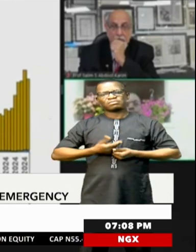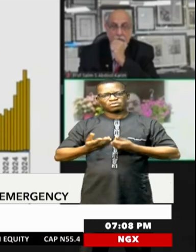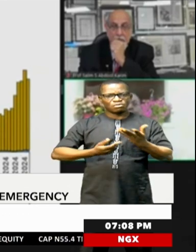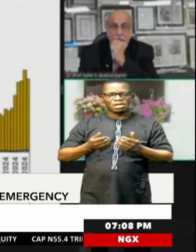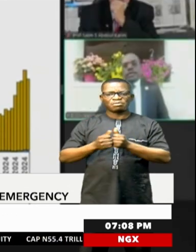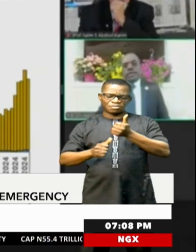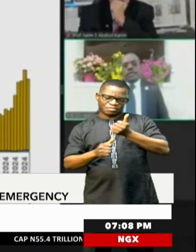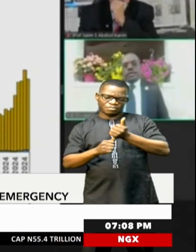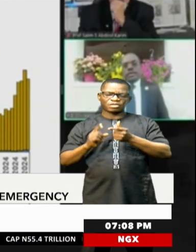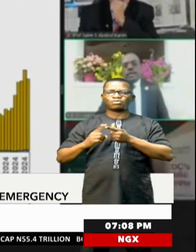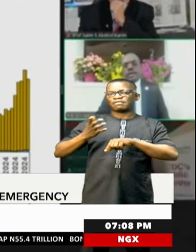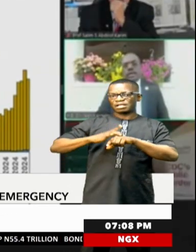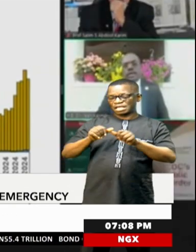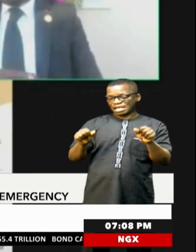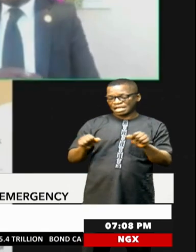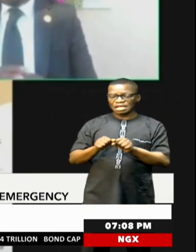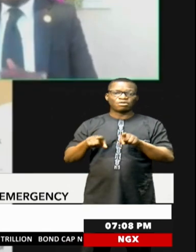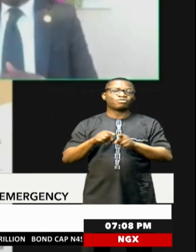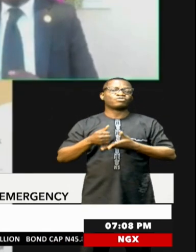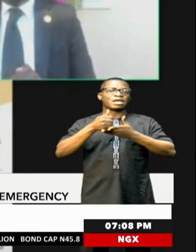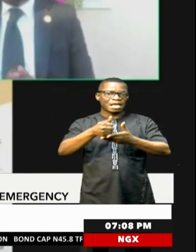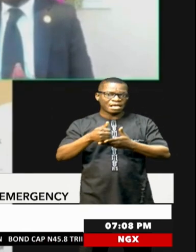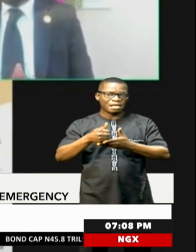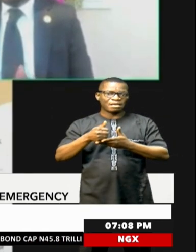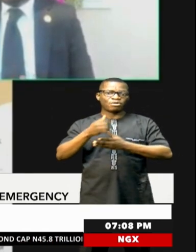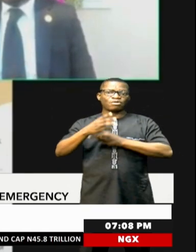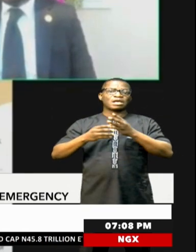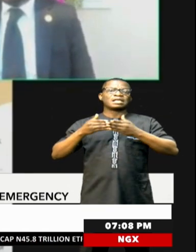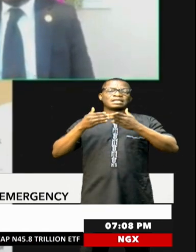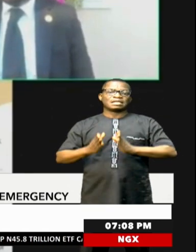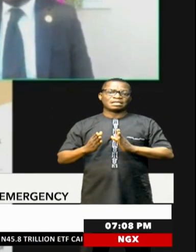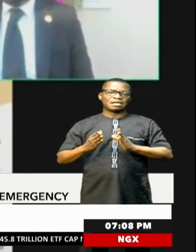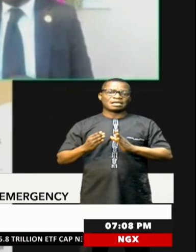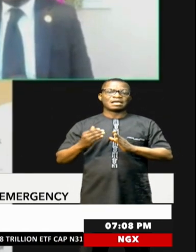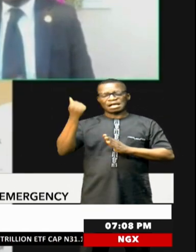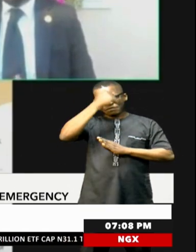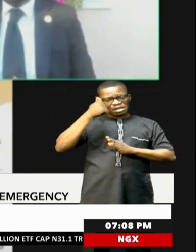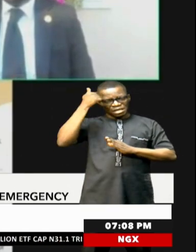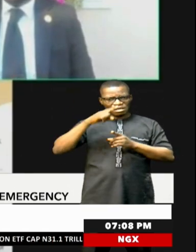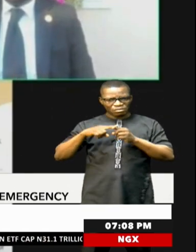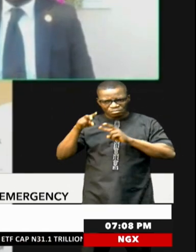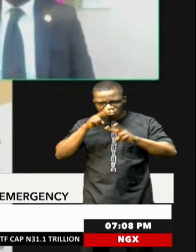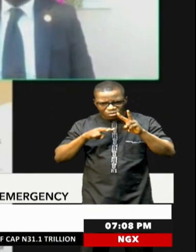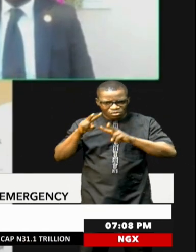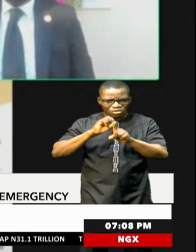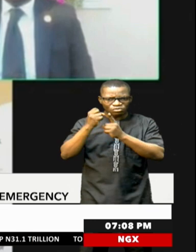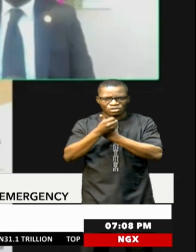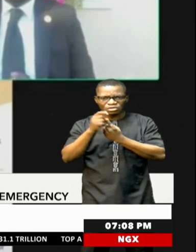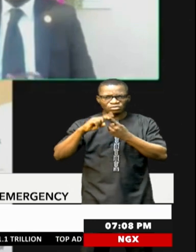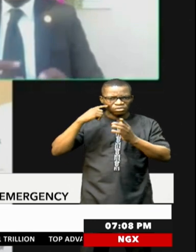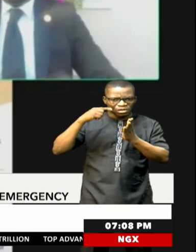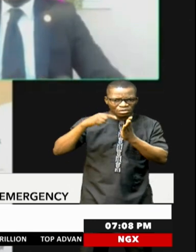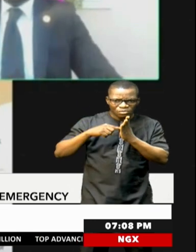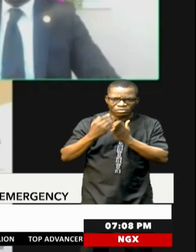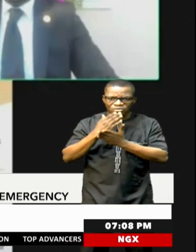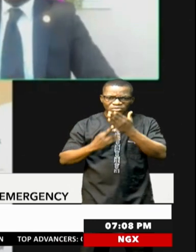areas. It will also enable health leaders outside Africa to be monitoring the situation to assess the risk of